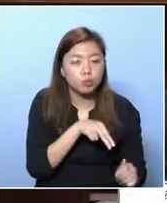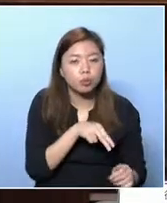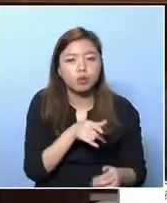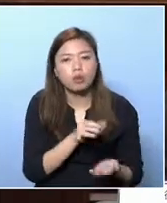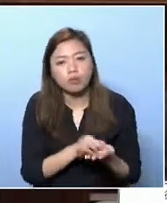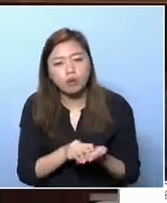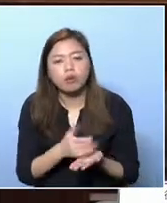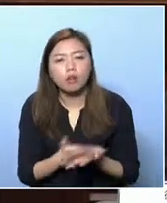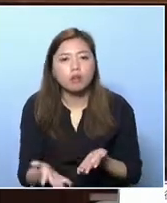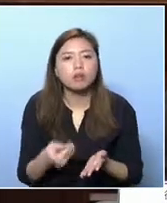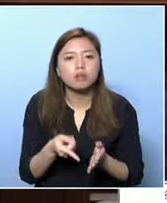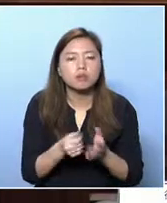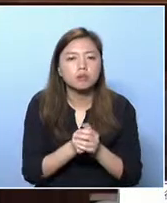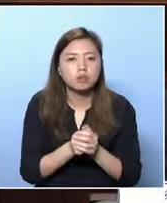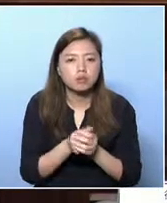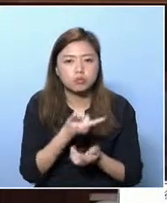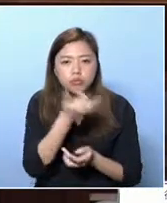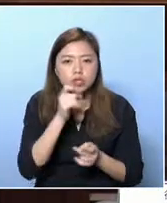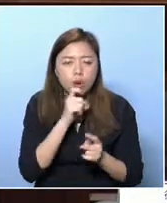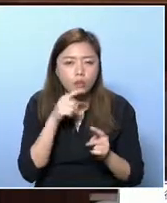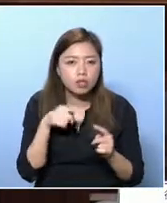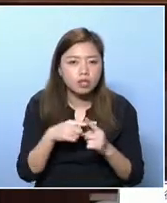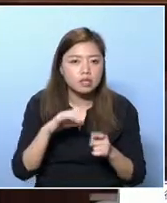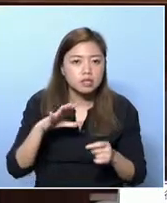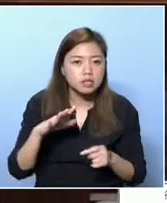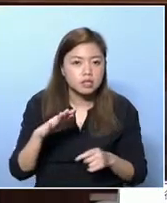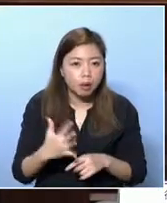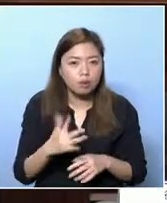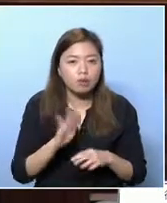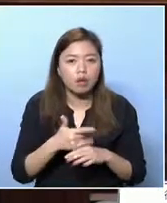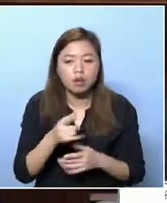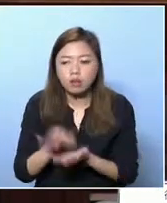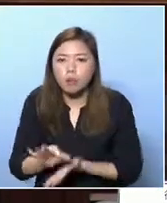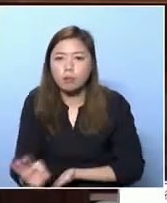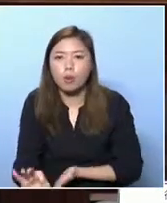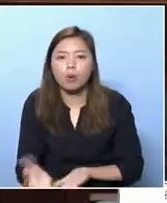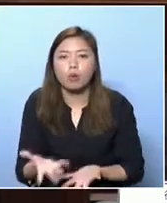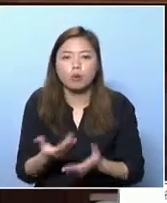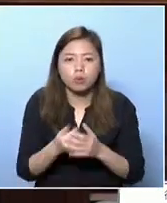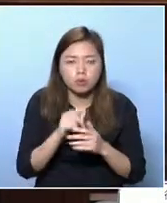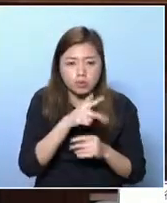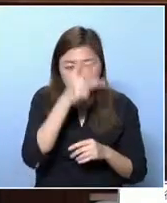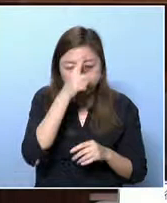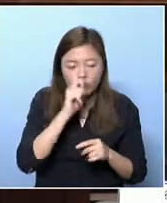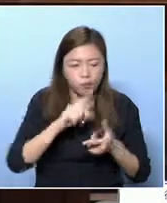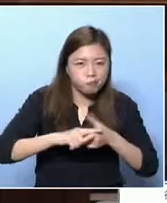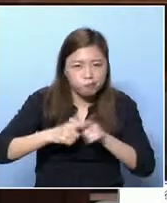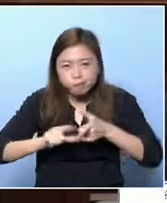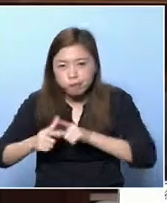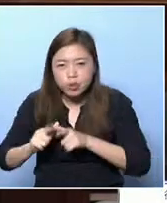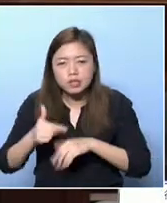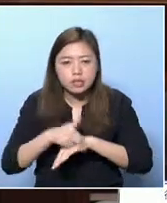to buy services. And that's in respect of childcare.